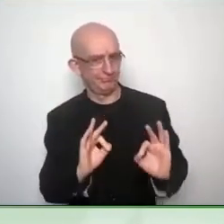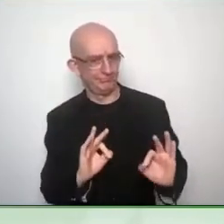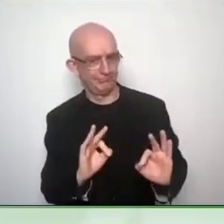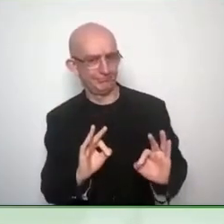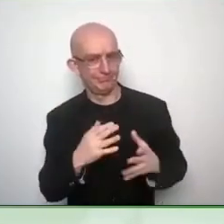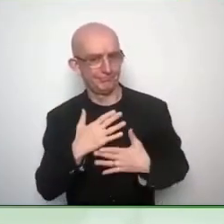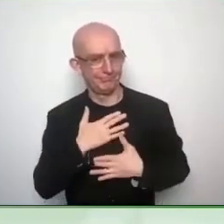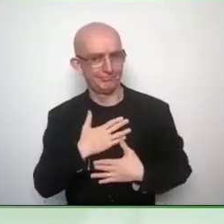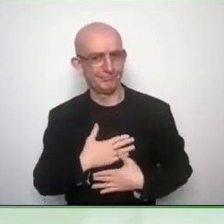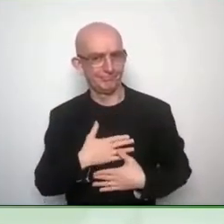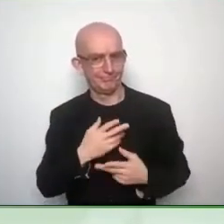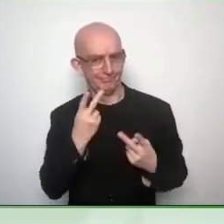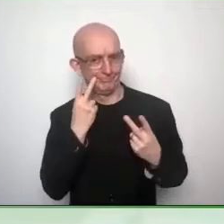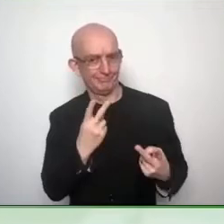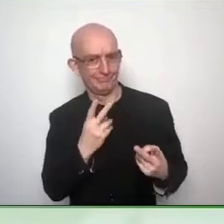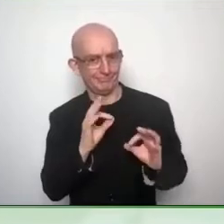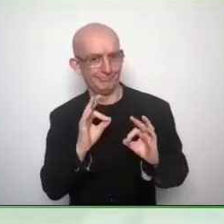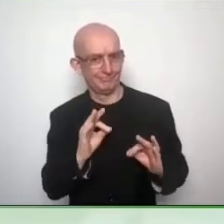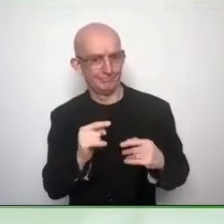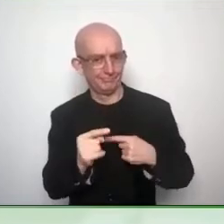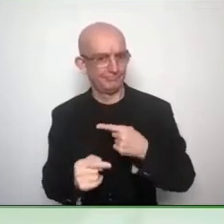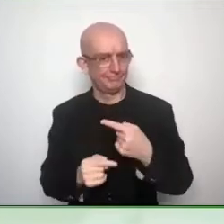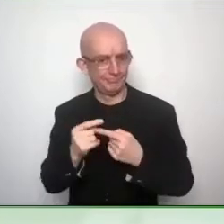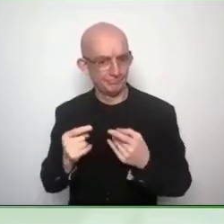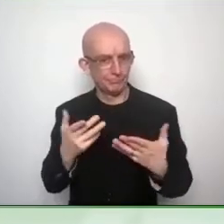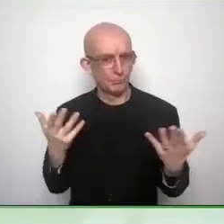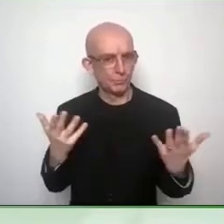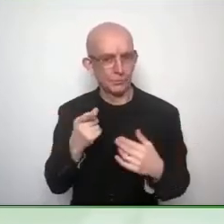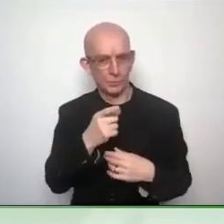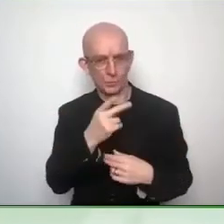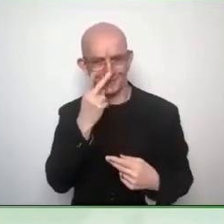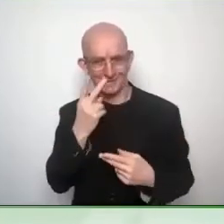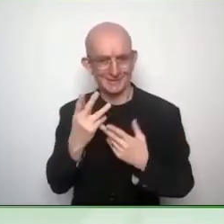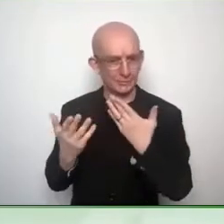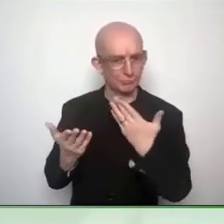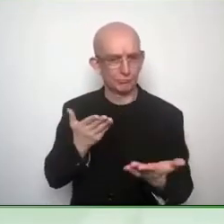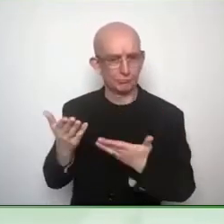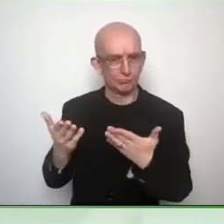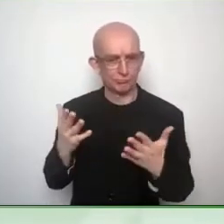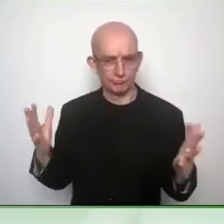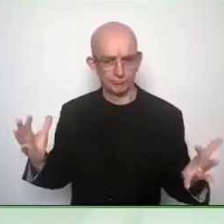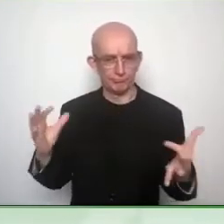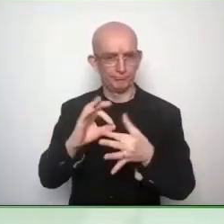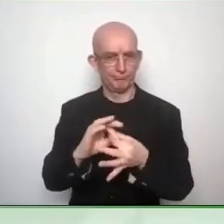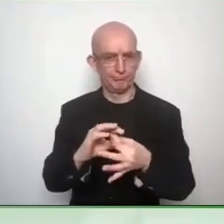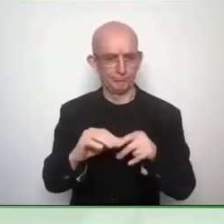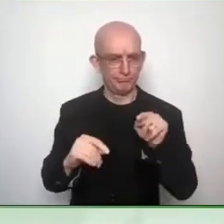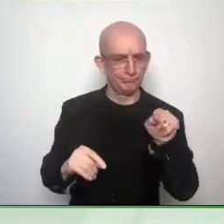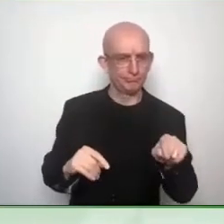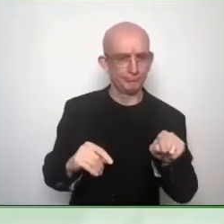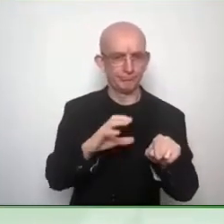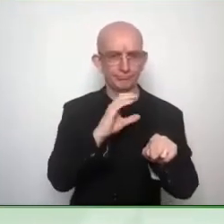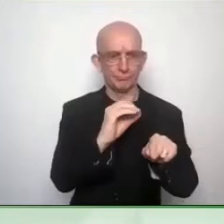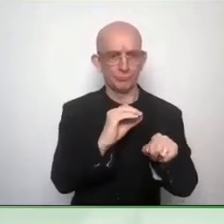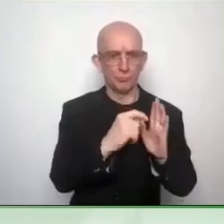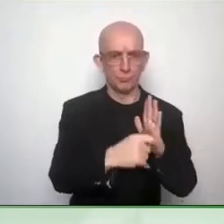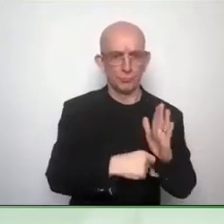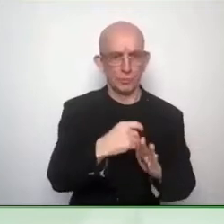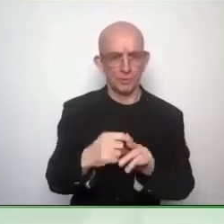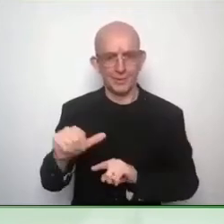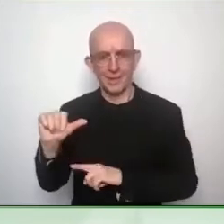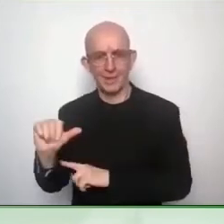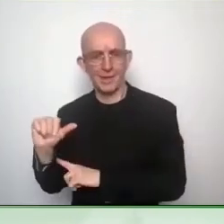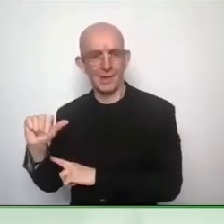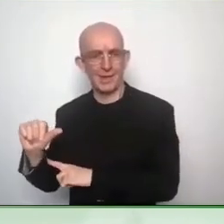do you see the most fruitful ways for collaboration? Well, it's not the first time that we're here.